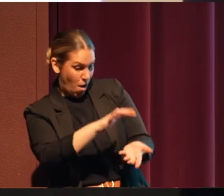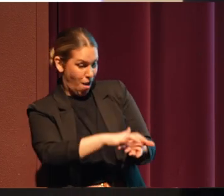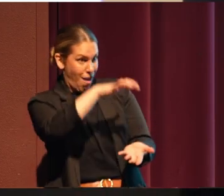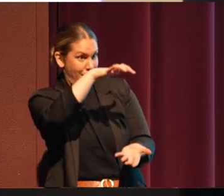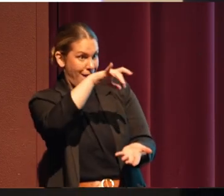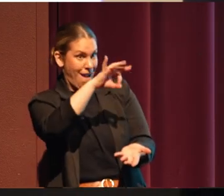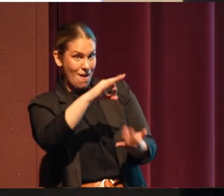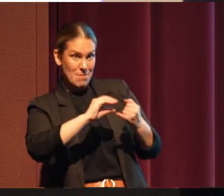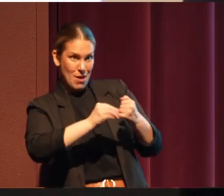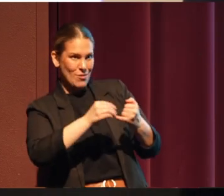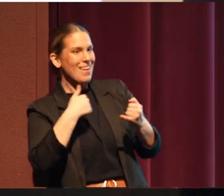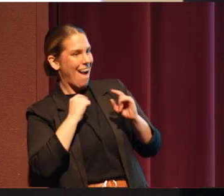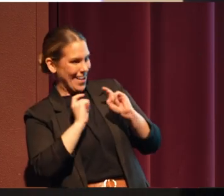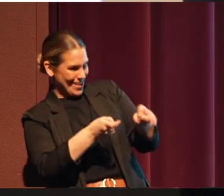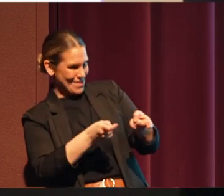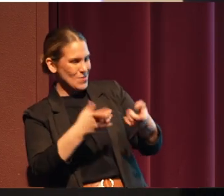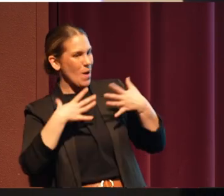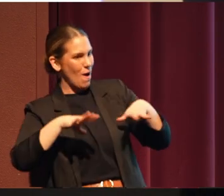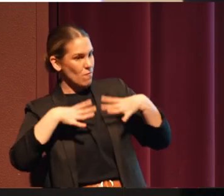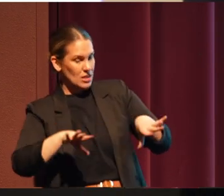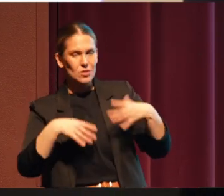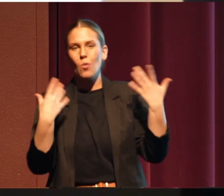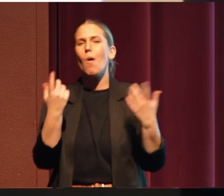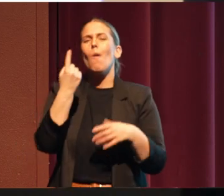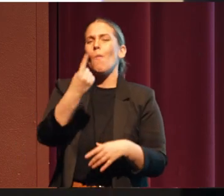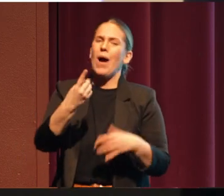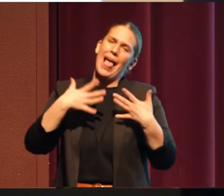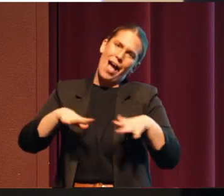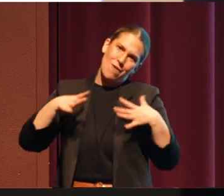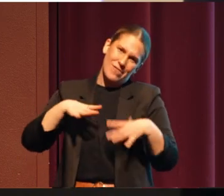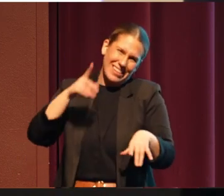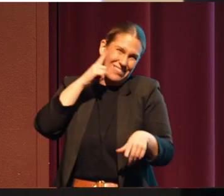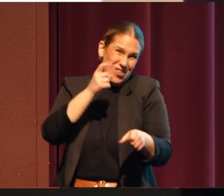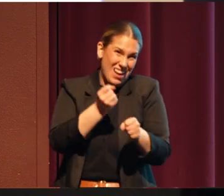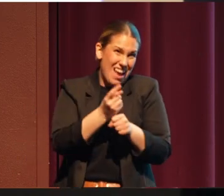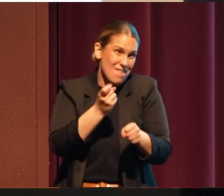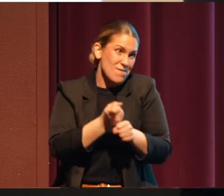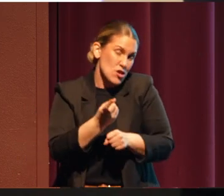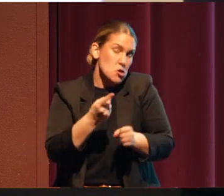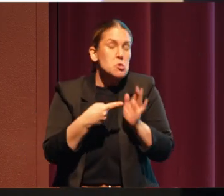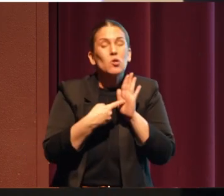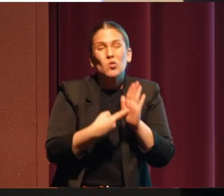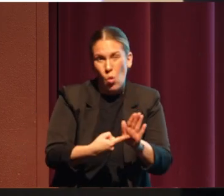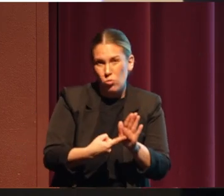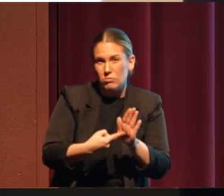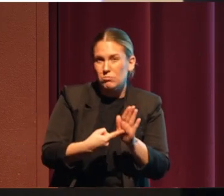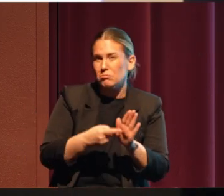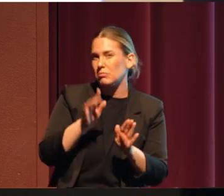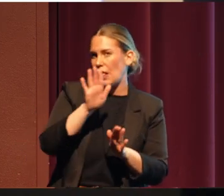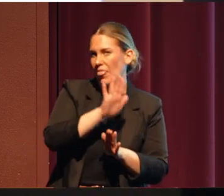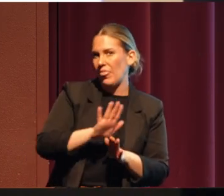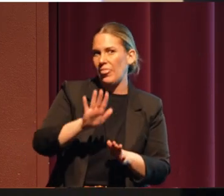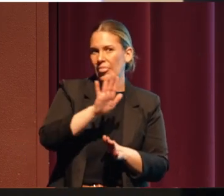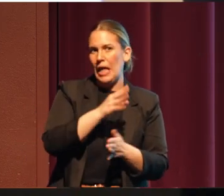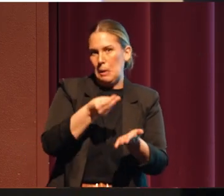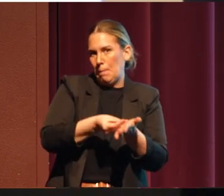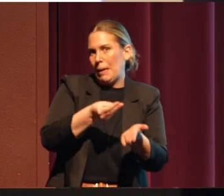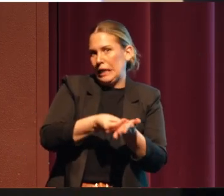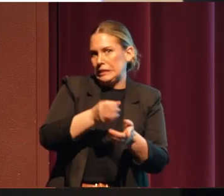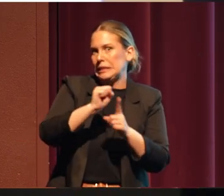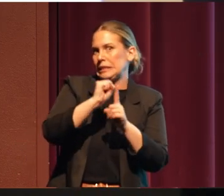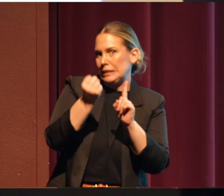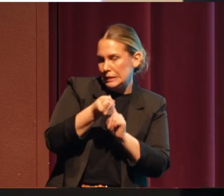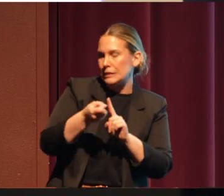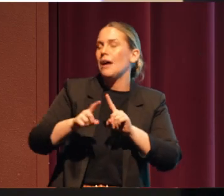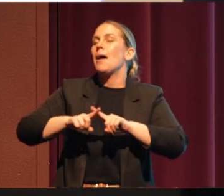And so this, you know, having only one outfit for the year kind of speaks to where they were economically. But I got my dad to